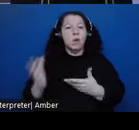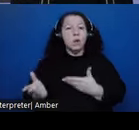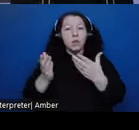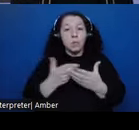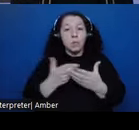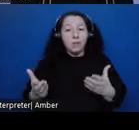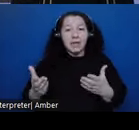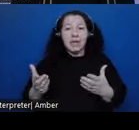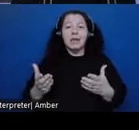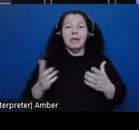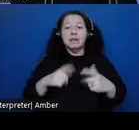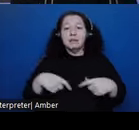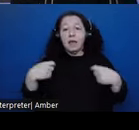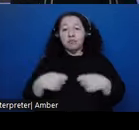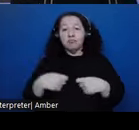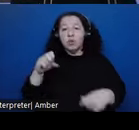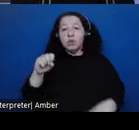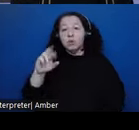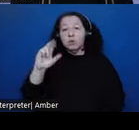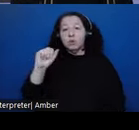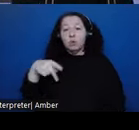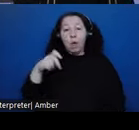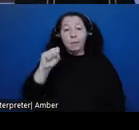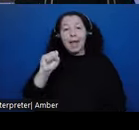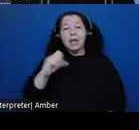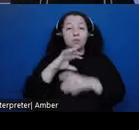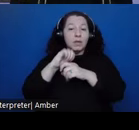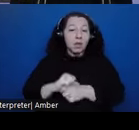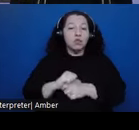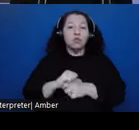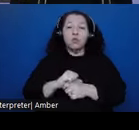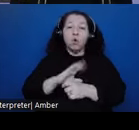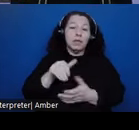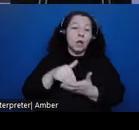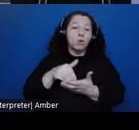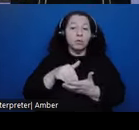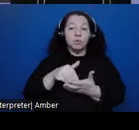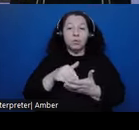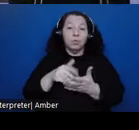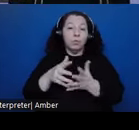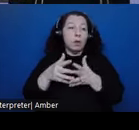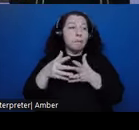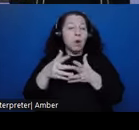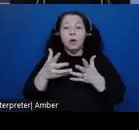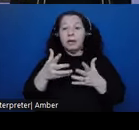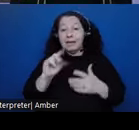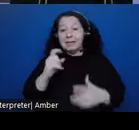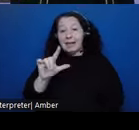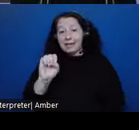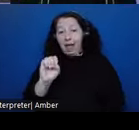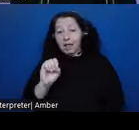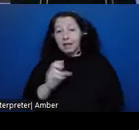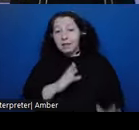as a traditional Central Mexican textile form and also pan de pulque. Pulque is the fermented